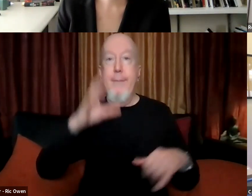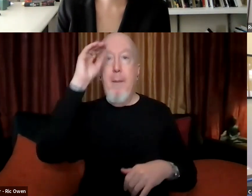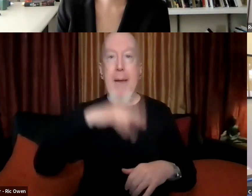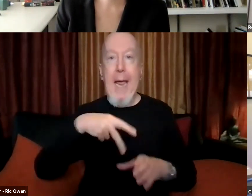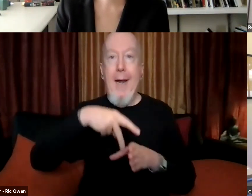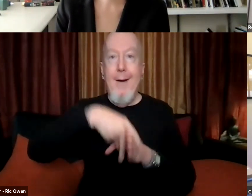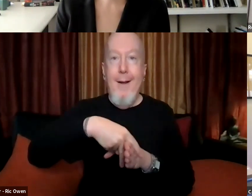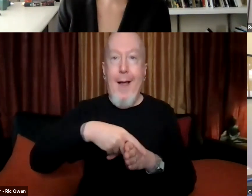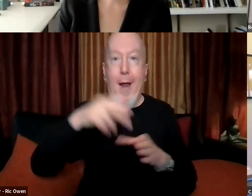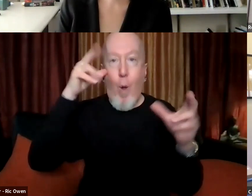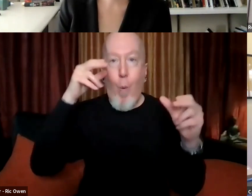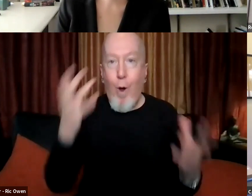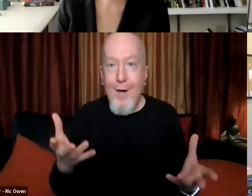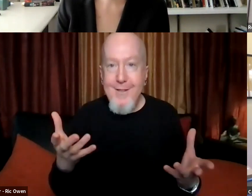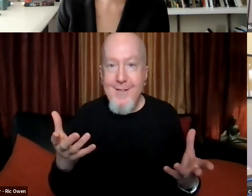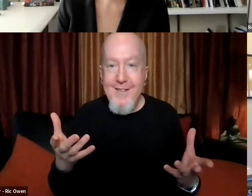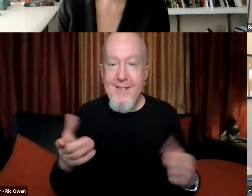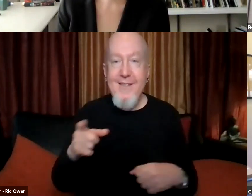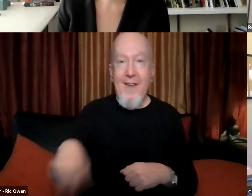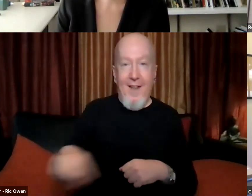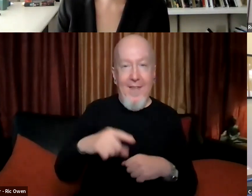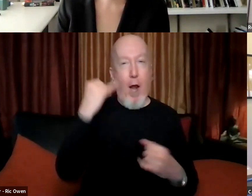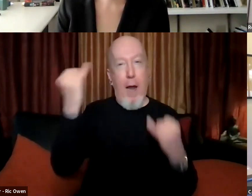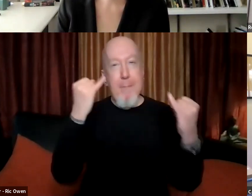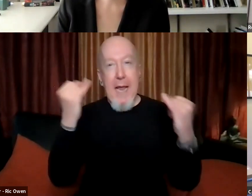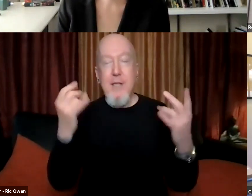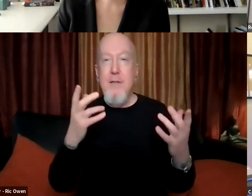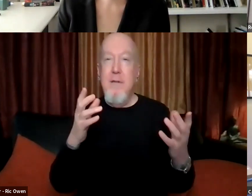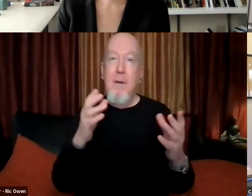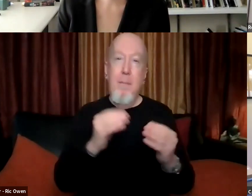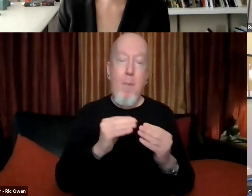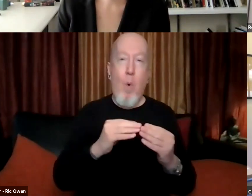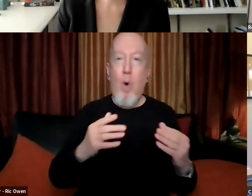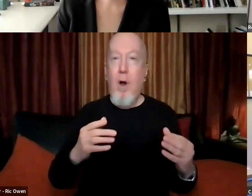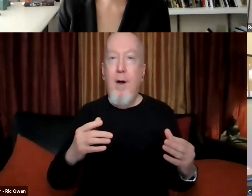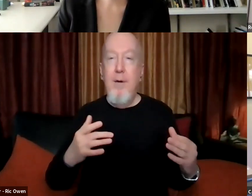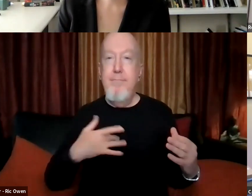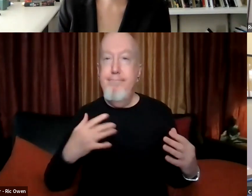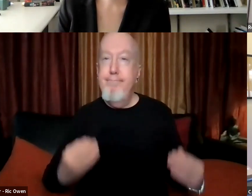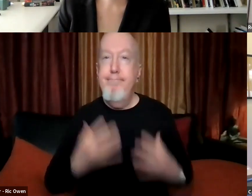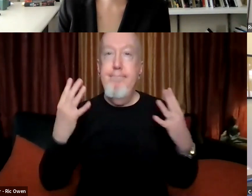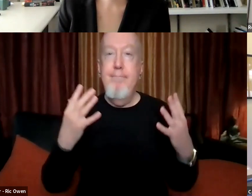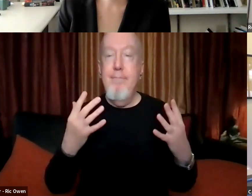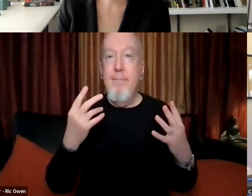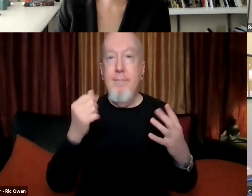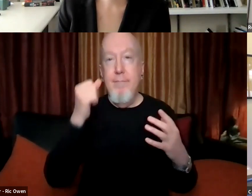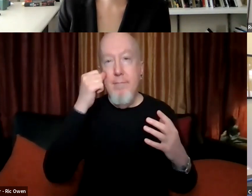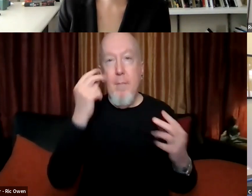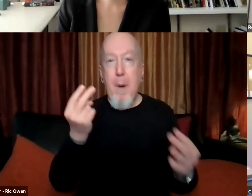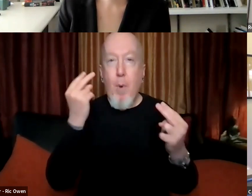imagining more dynamic memorials that incorporate